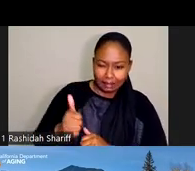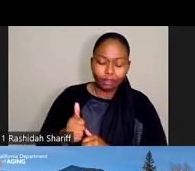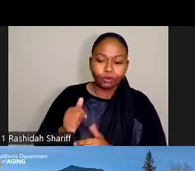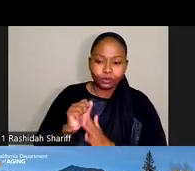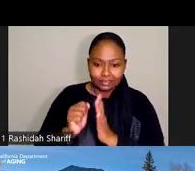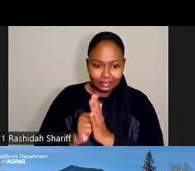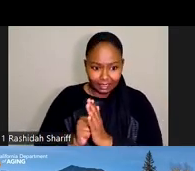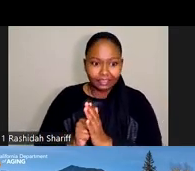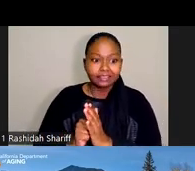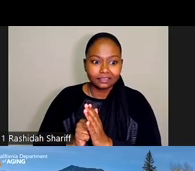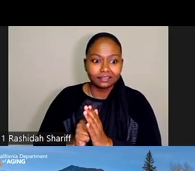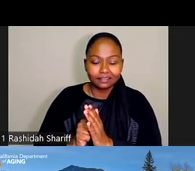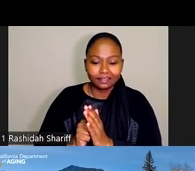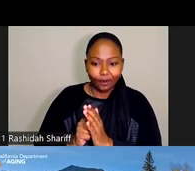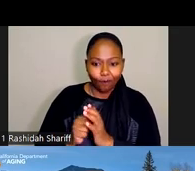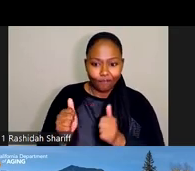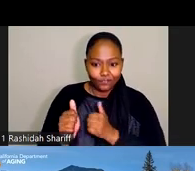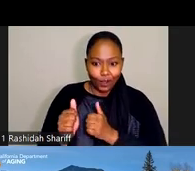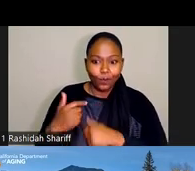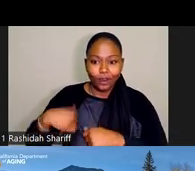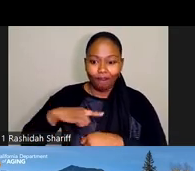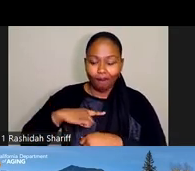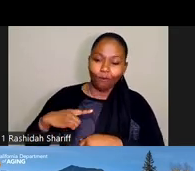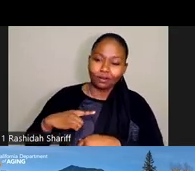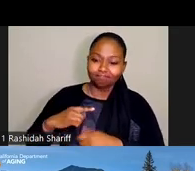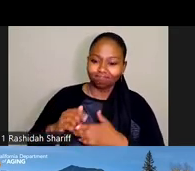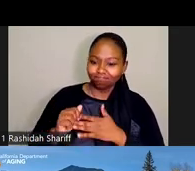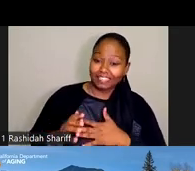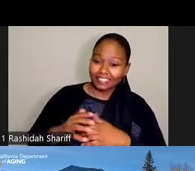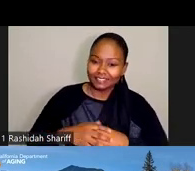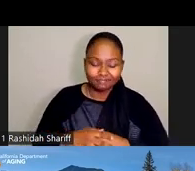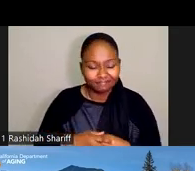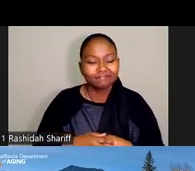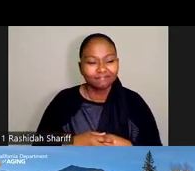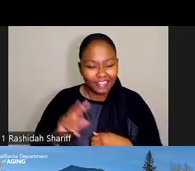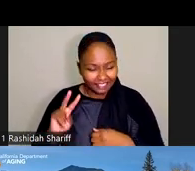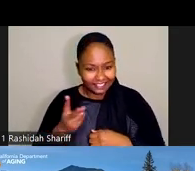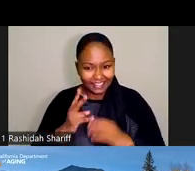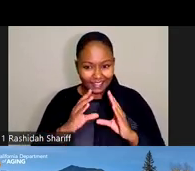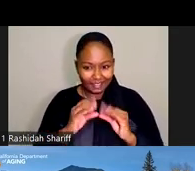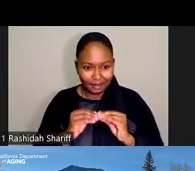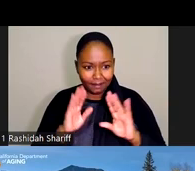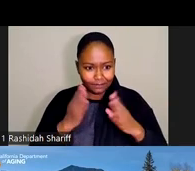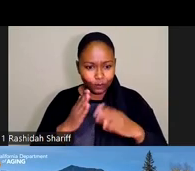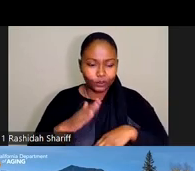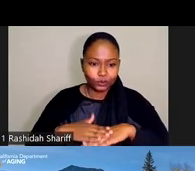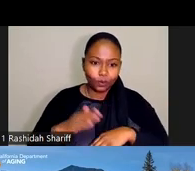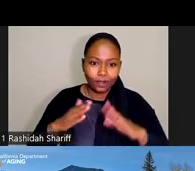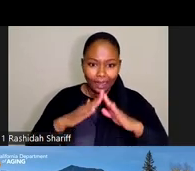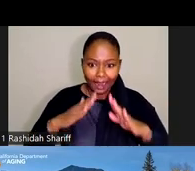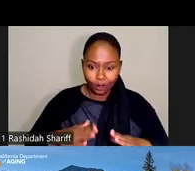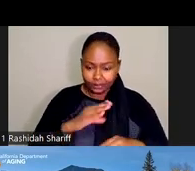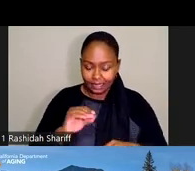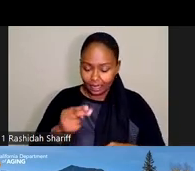lead. The second hearing focused, really centered on housing and homelessness.